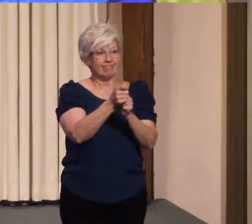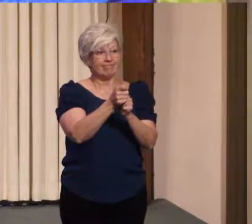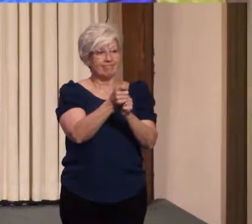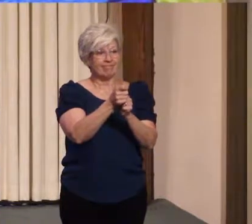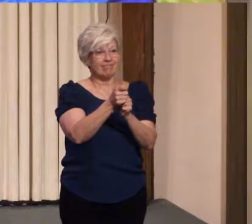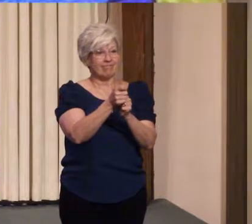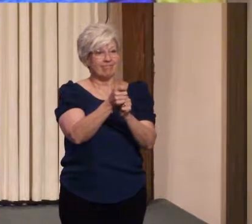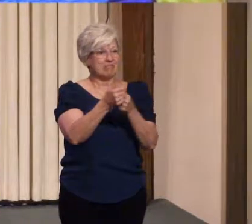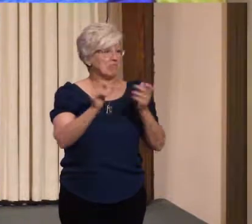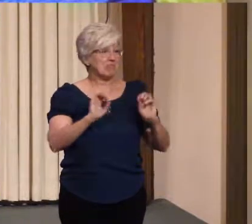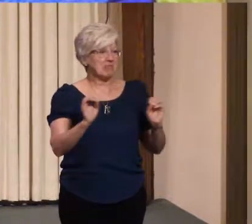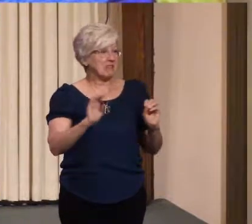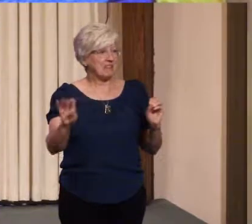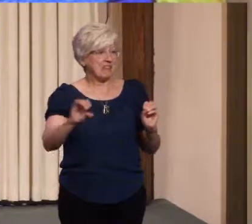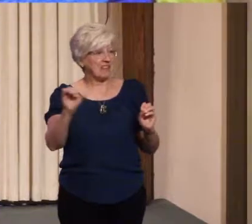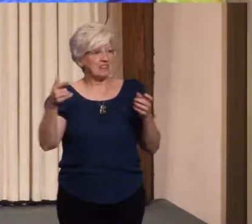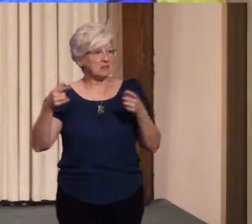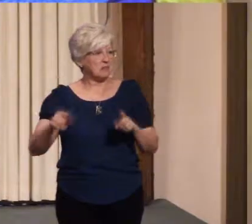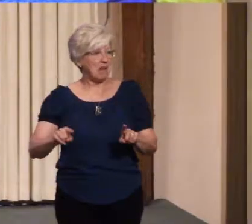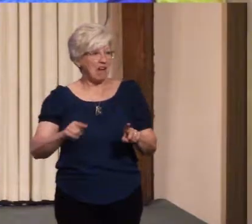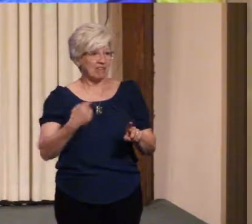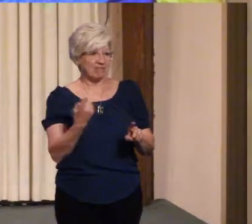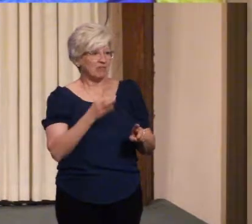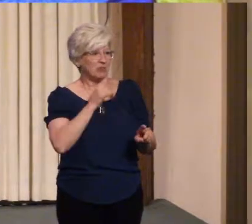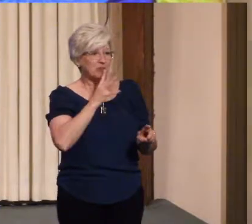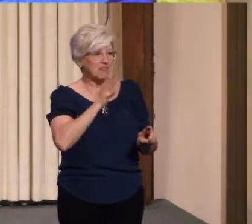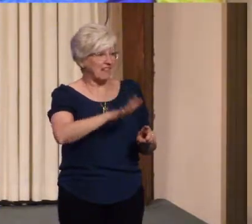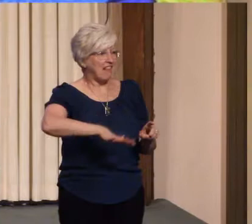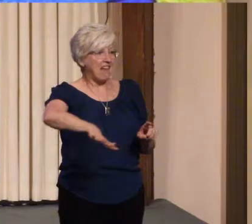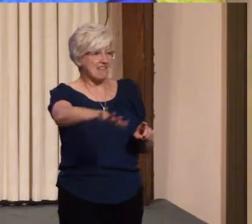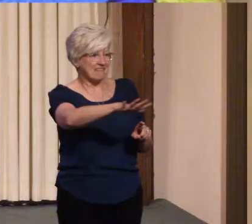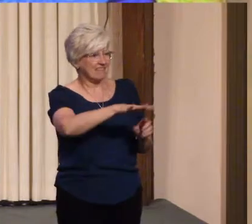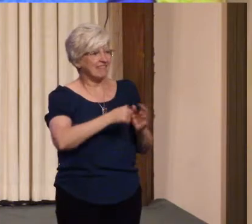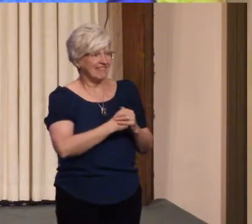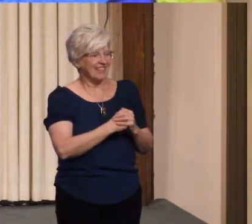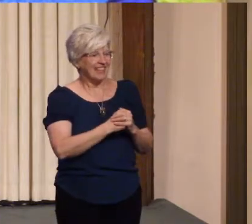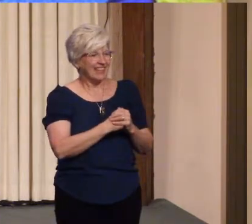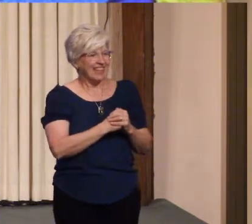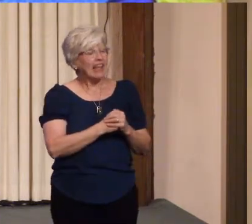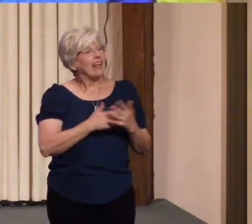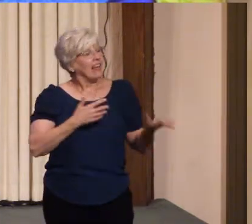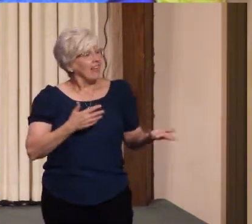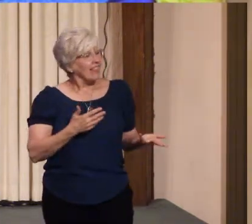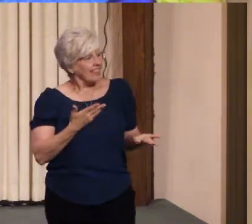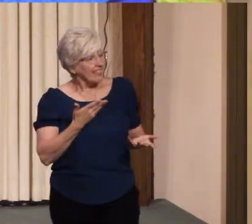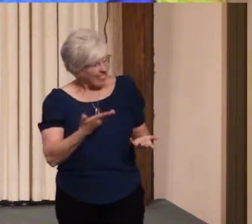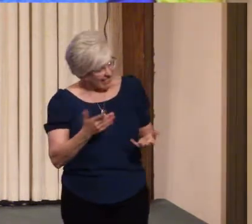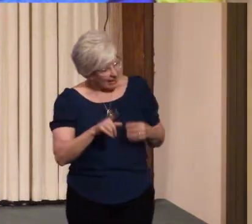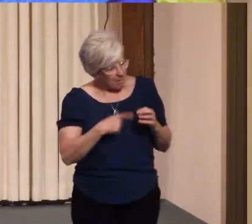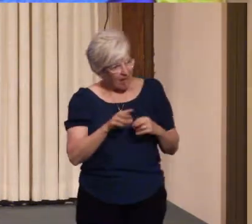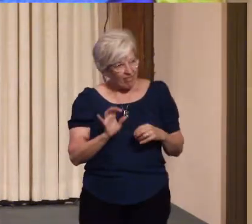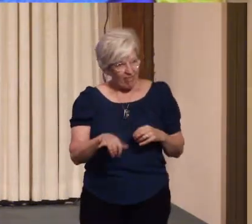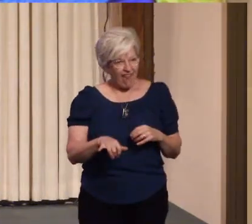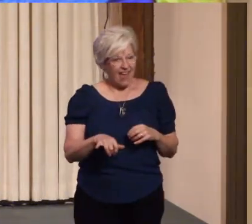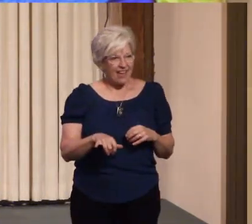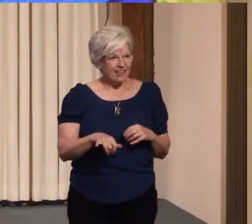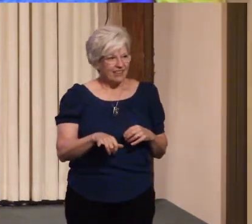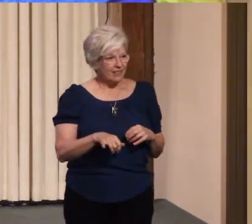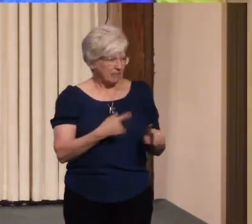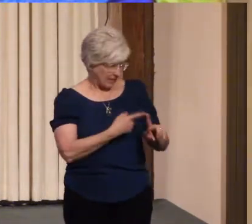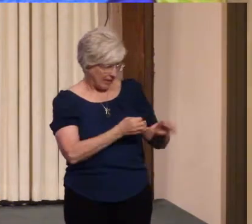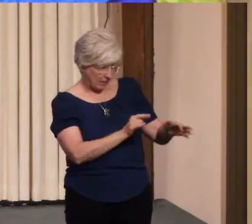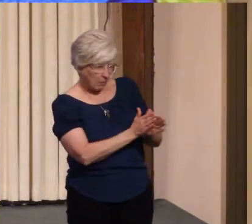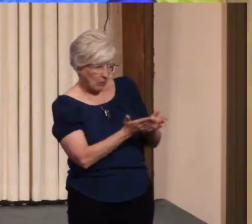nothing else going on but the lake. The thing about this is as she describes it's not